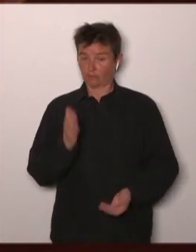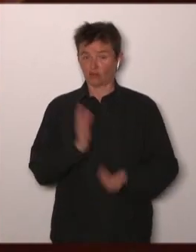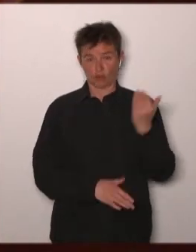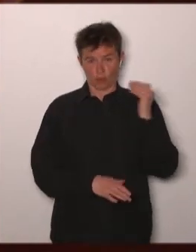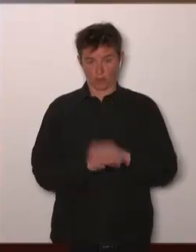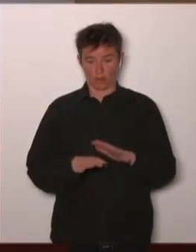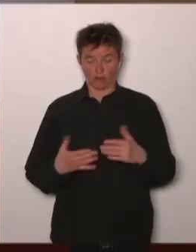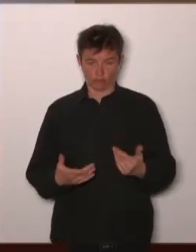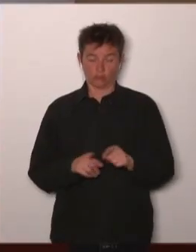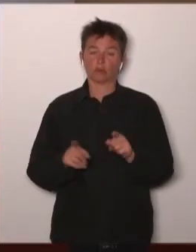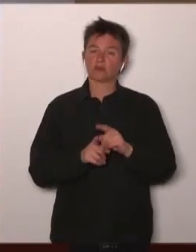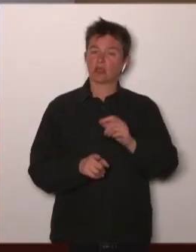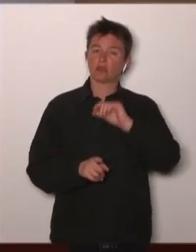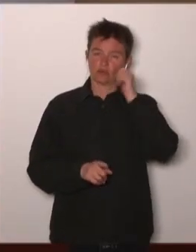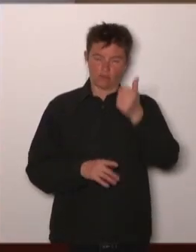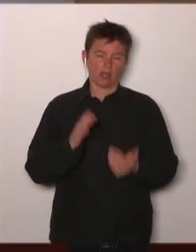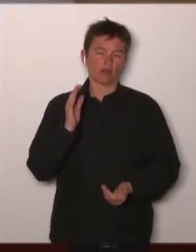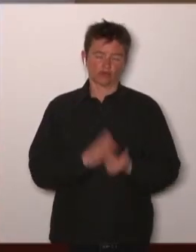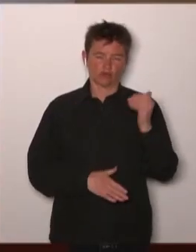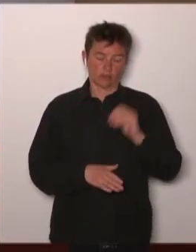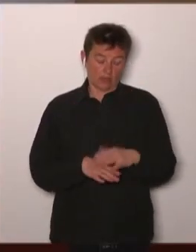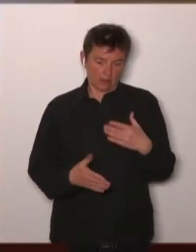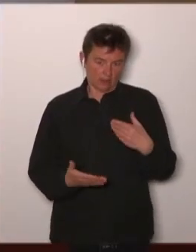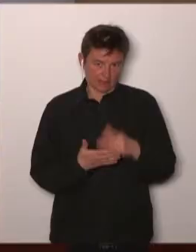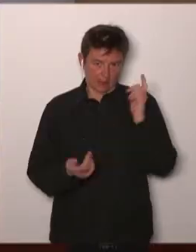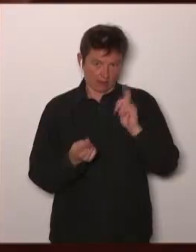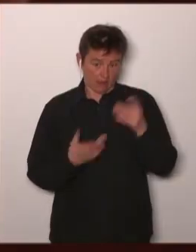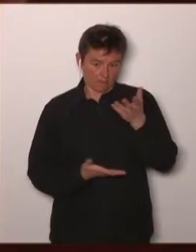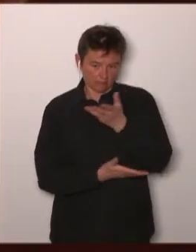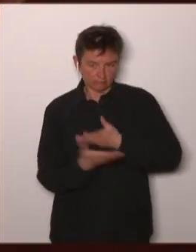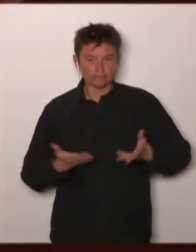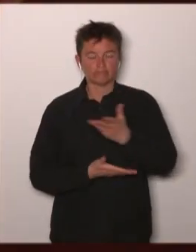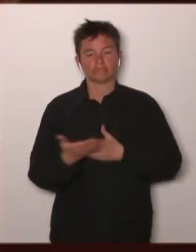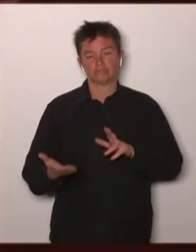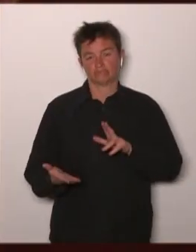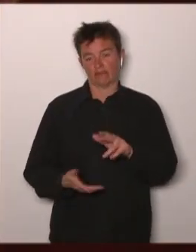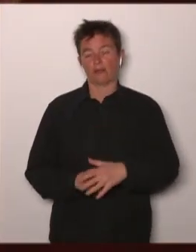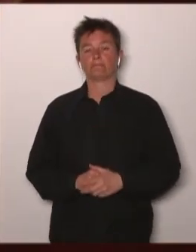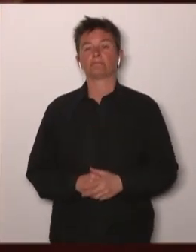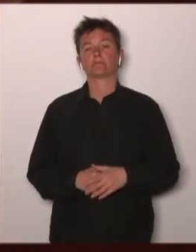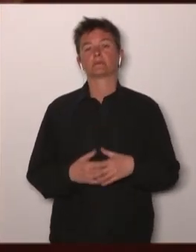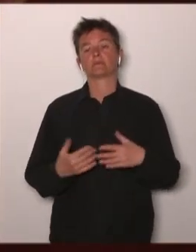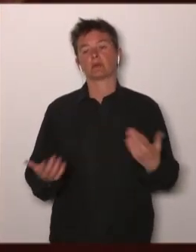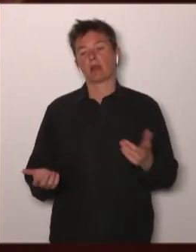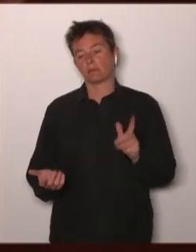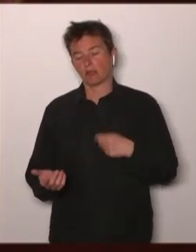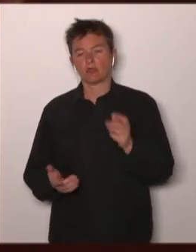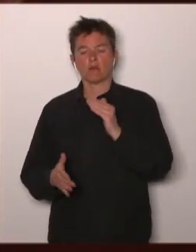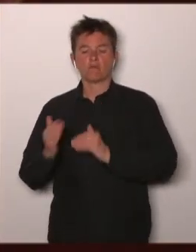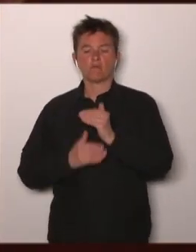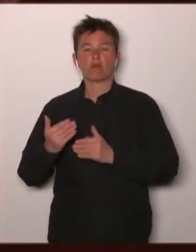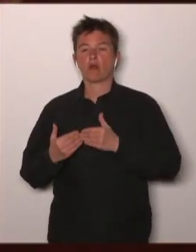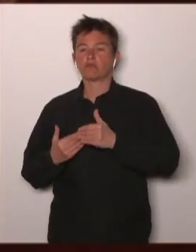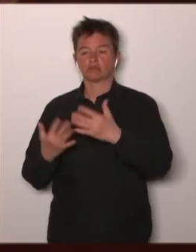really tremendous time with the European plan with the cancer mission on coming there is also new regulation